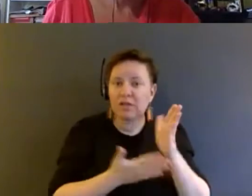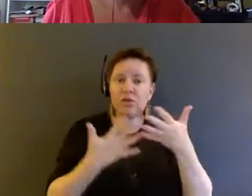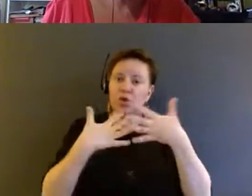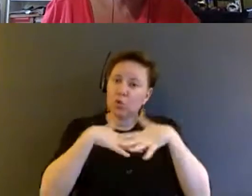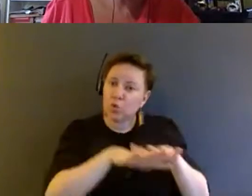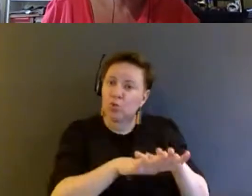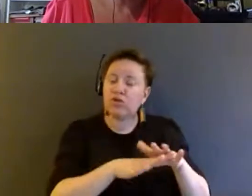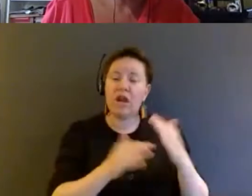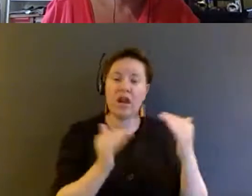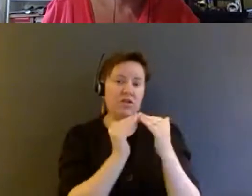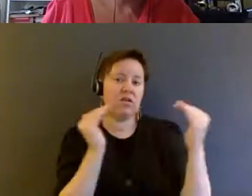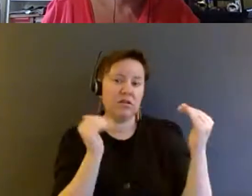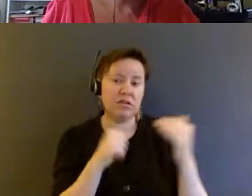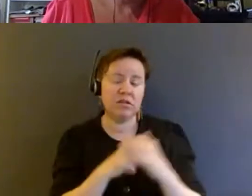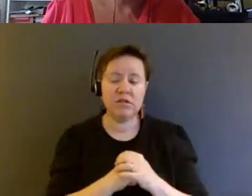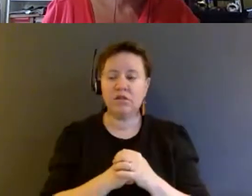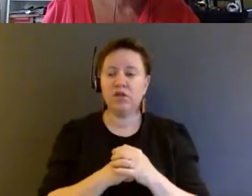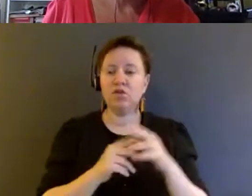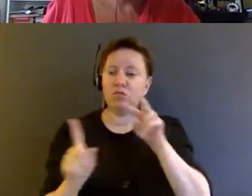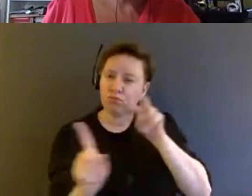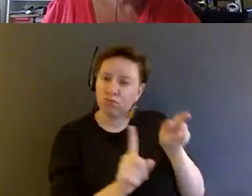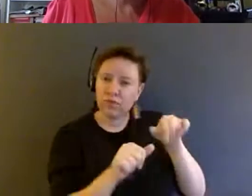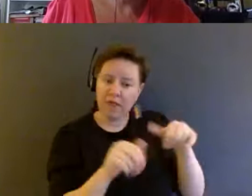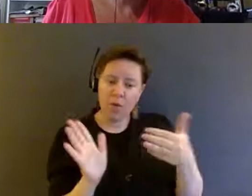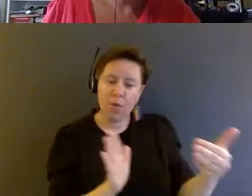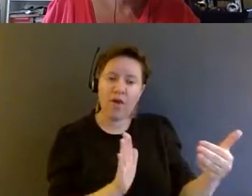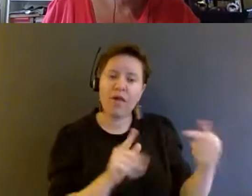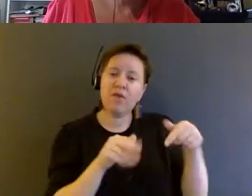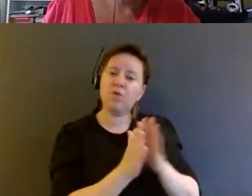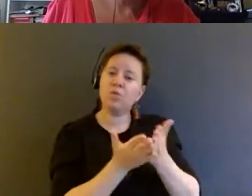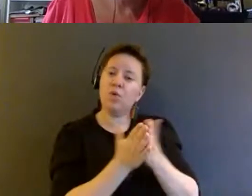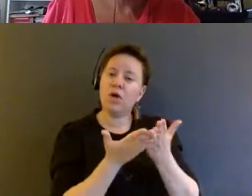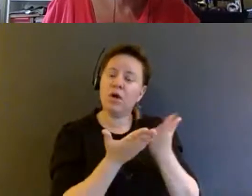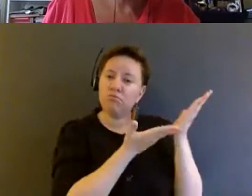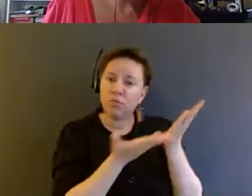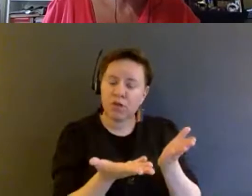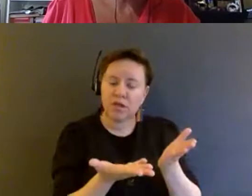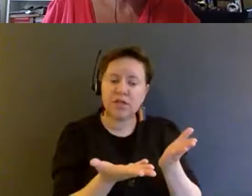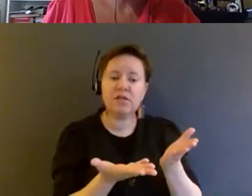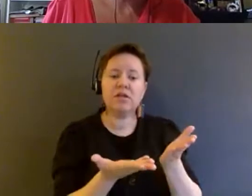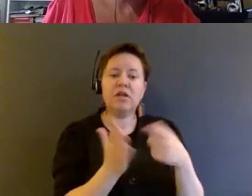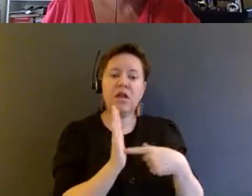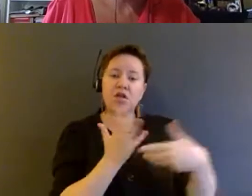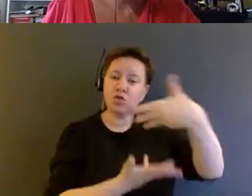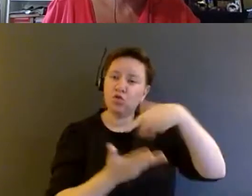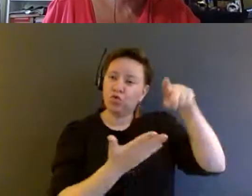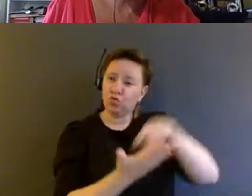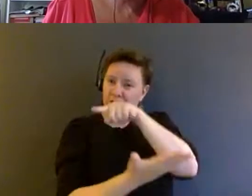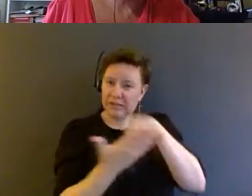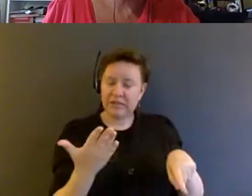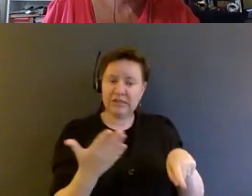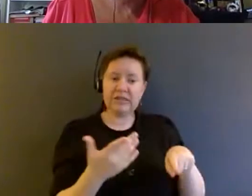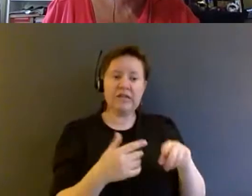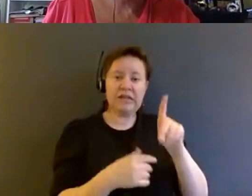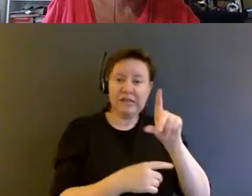By viewing deinstitutionalization in this way, this book brings to the forefront the social critiques that disability and madness